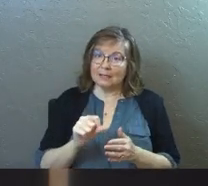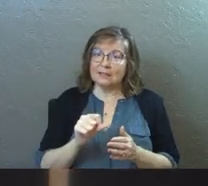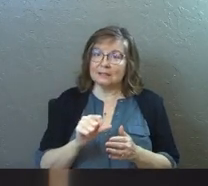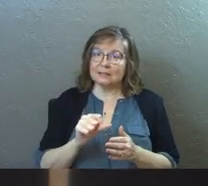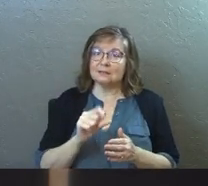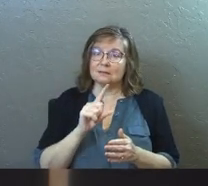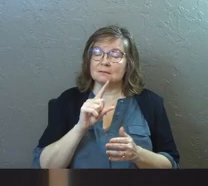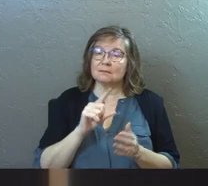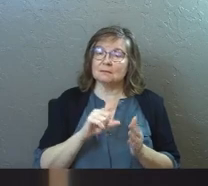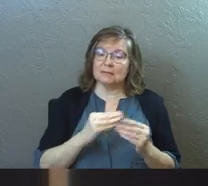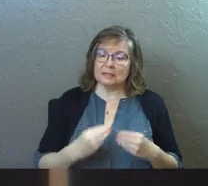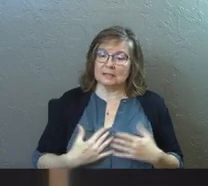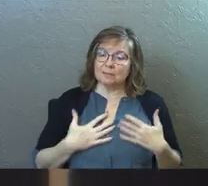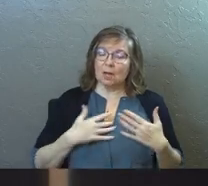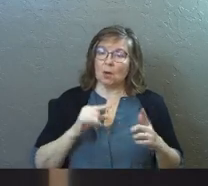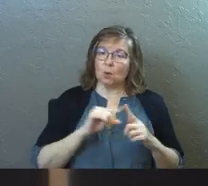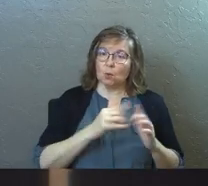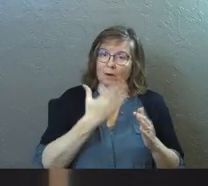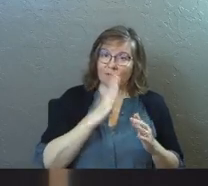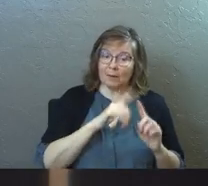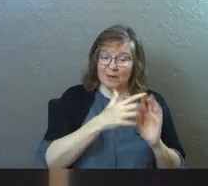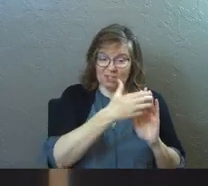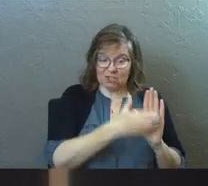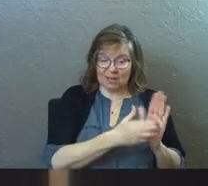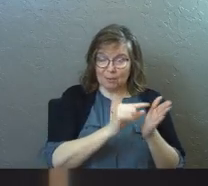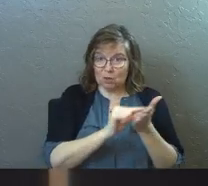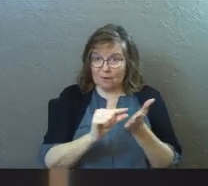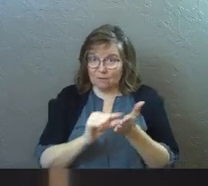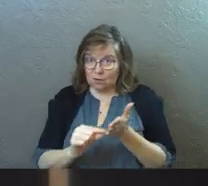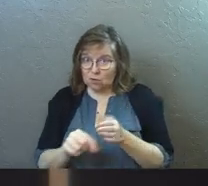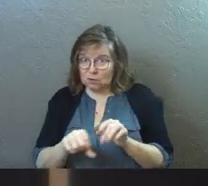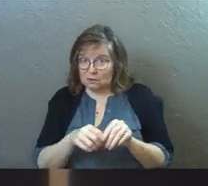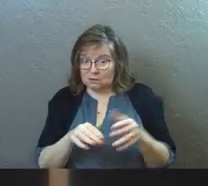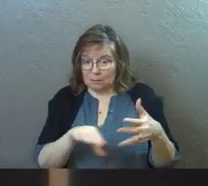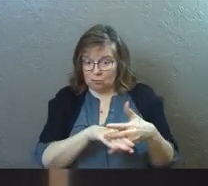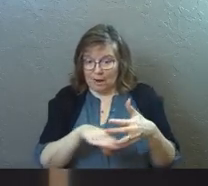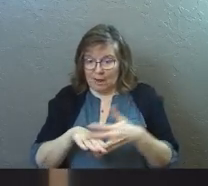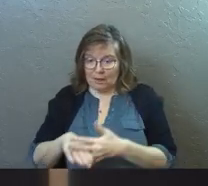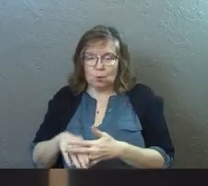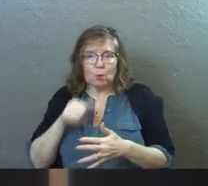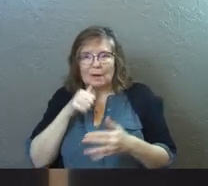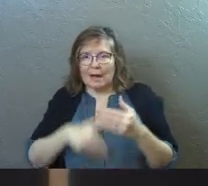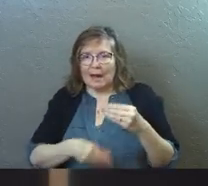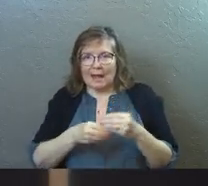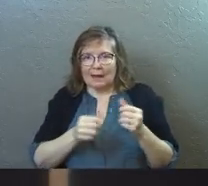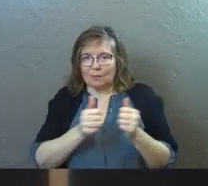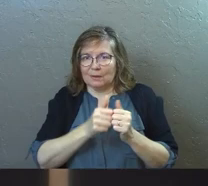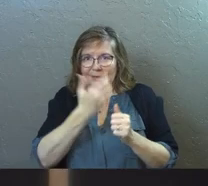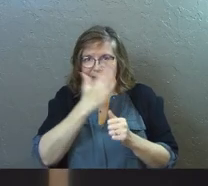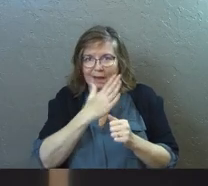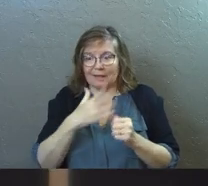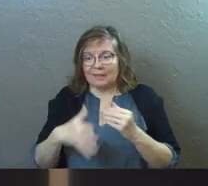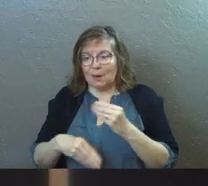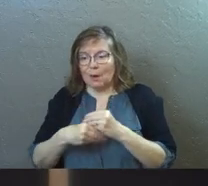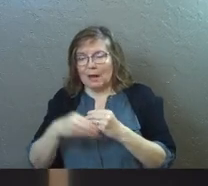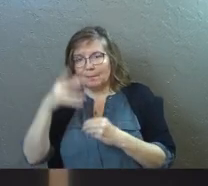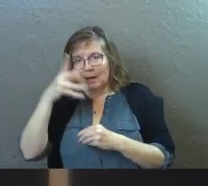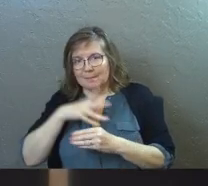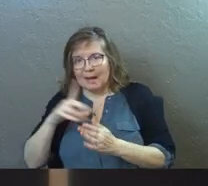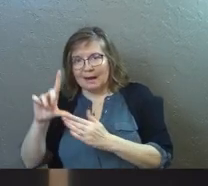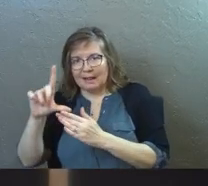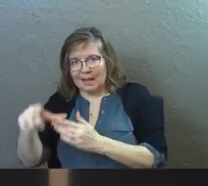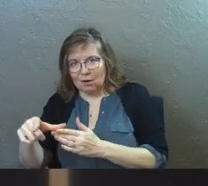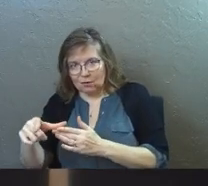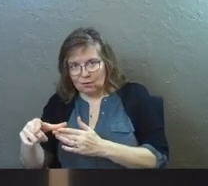It is true. But the chapter and verse breaks were not added by God. They were added by men later on.